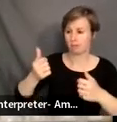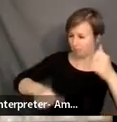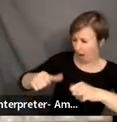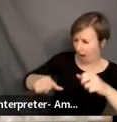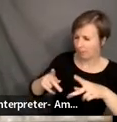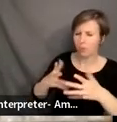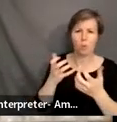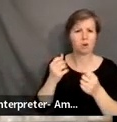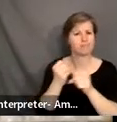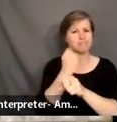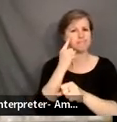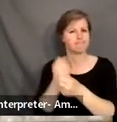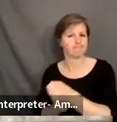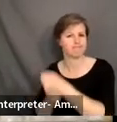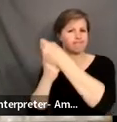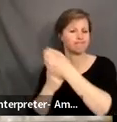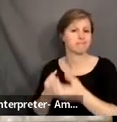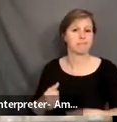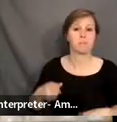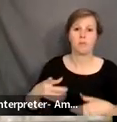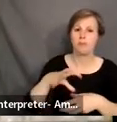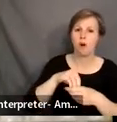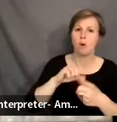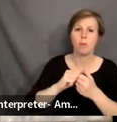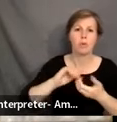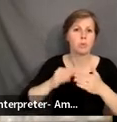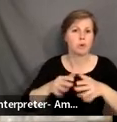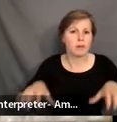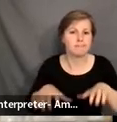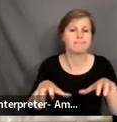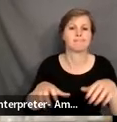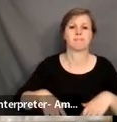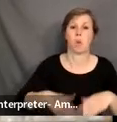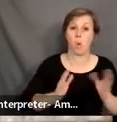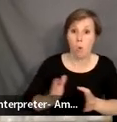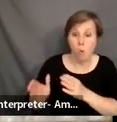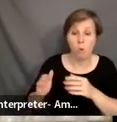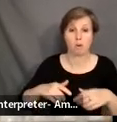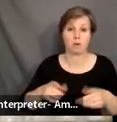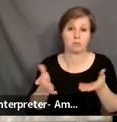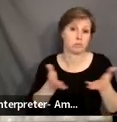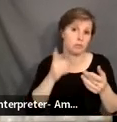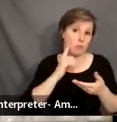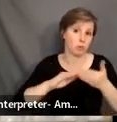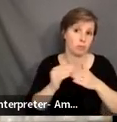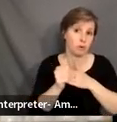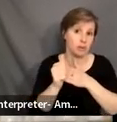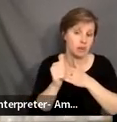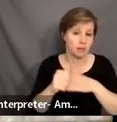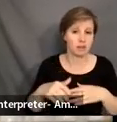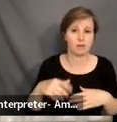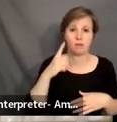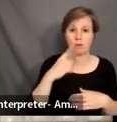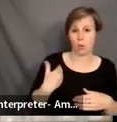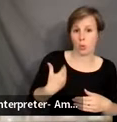Myriam is involved in community activism and organizing and has served as community liaison for the